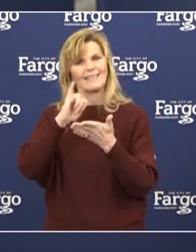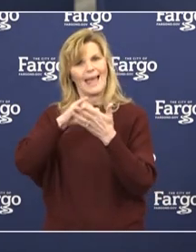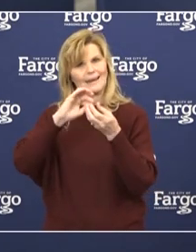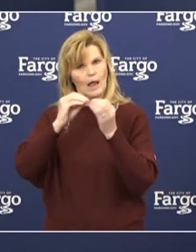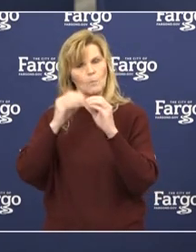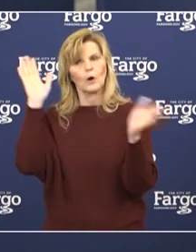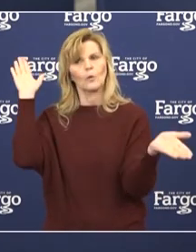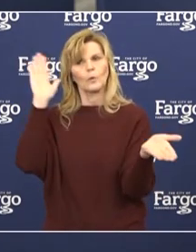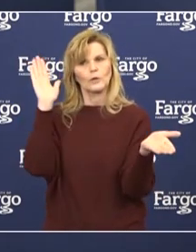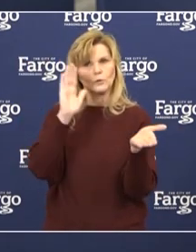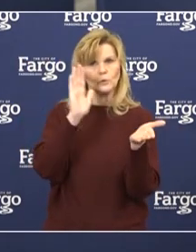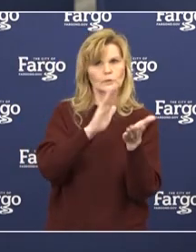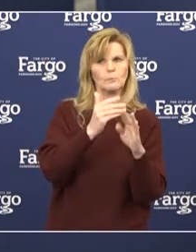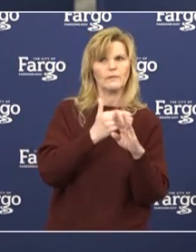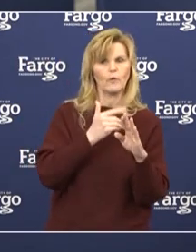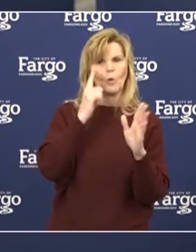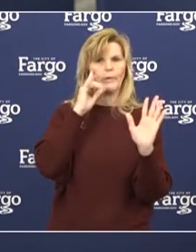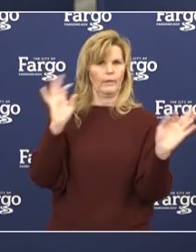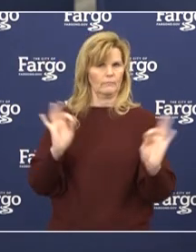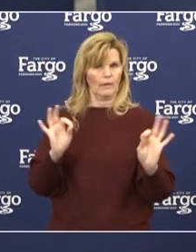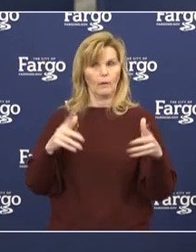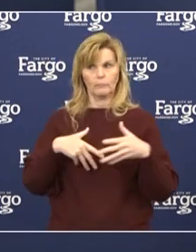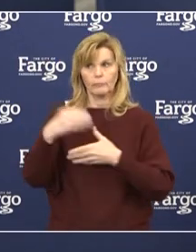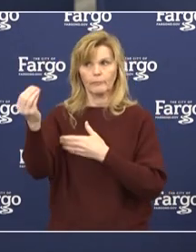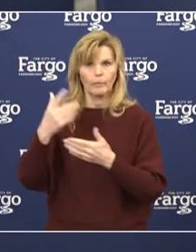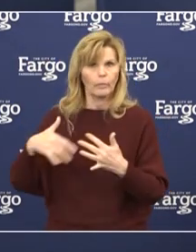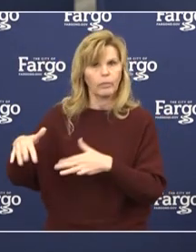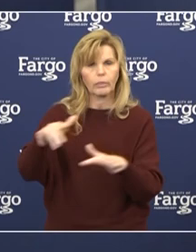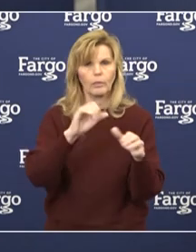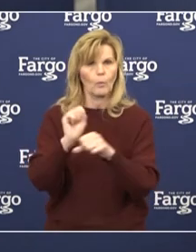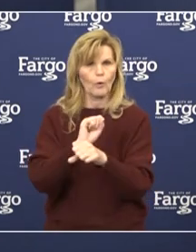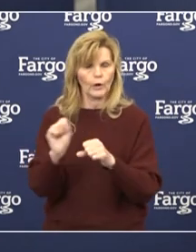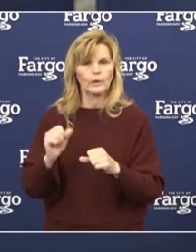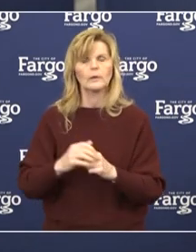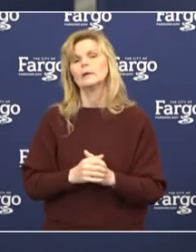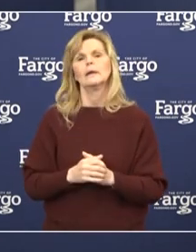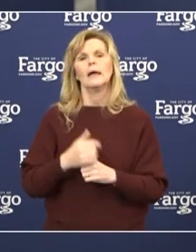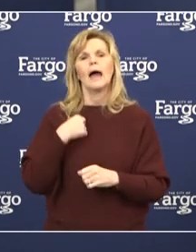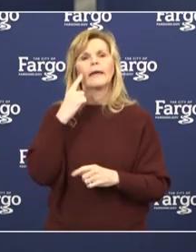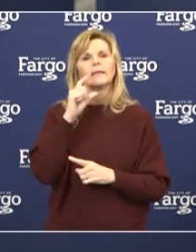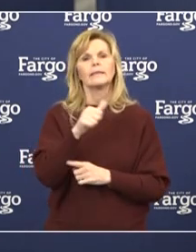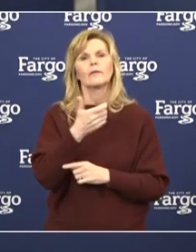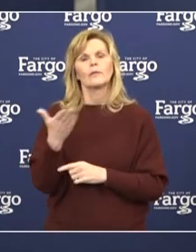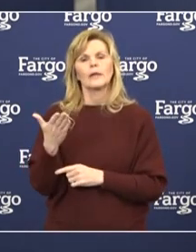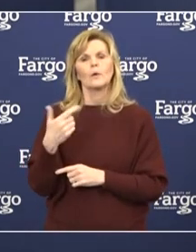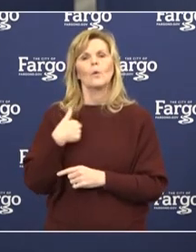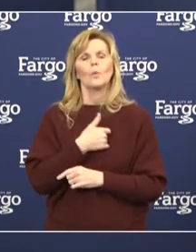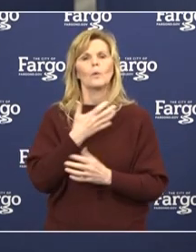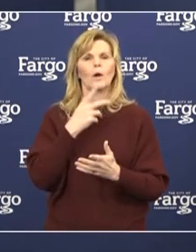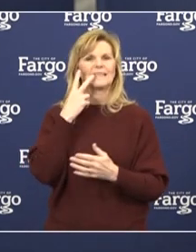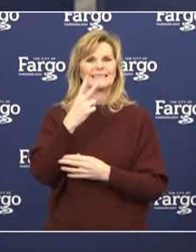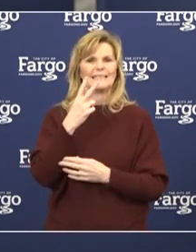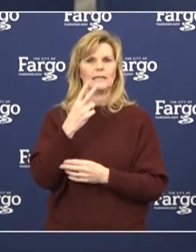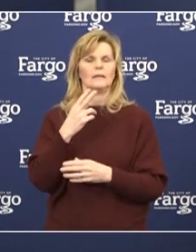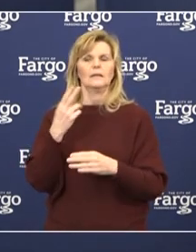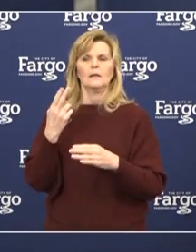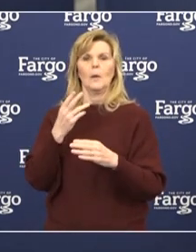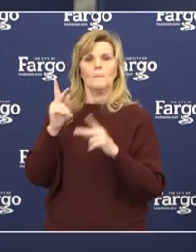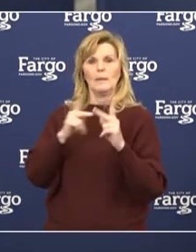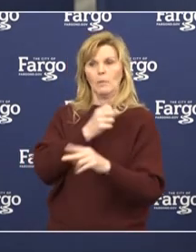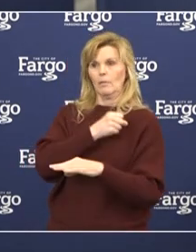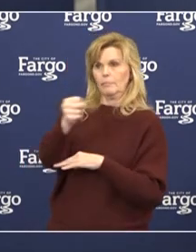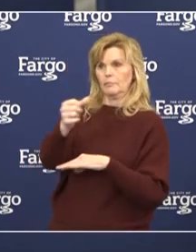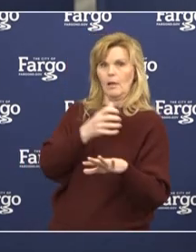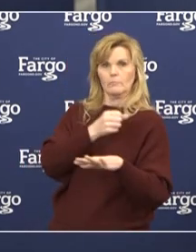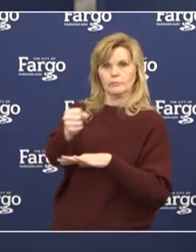before we relax some of the things that we put in place. I think the other thing we'd want to see is decreasing hospitalizations and the